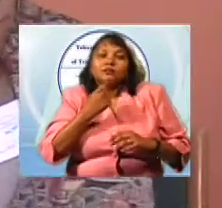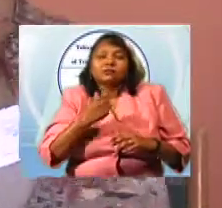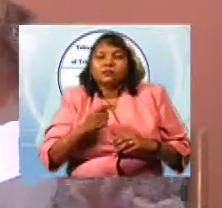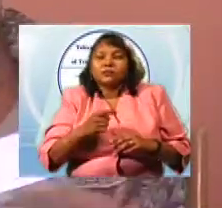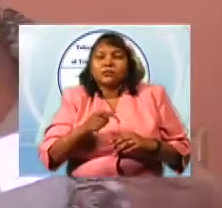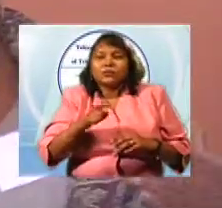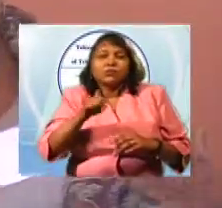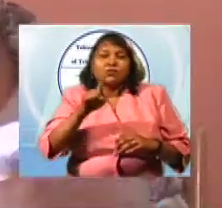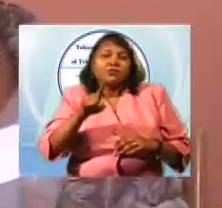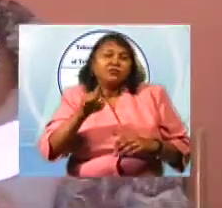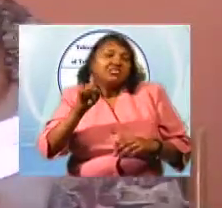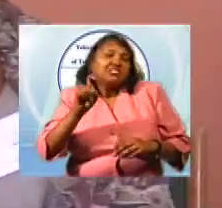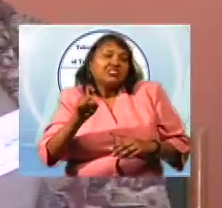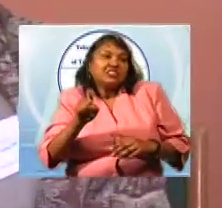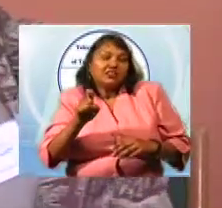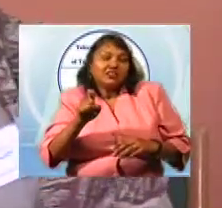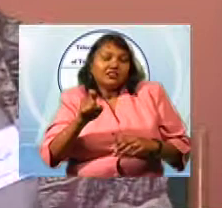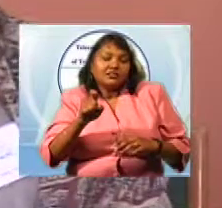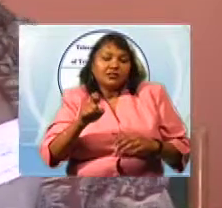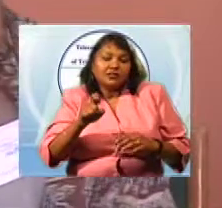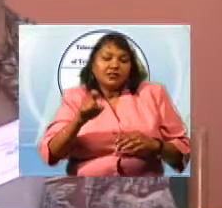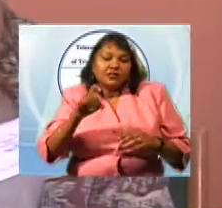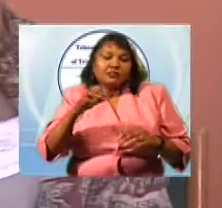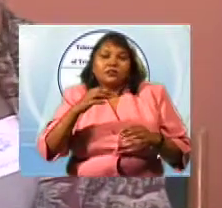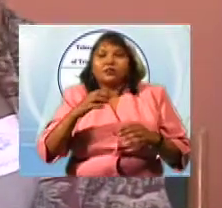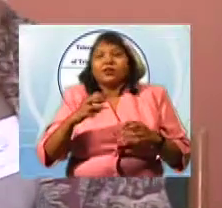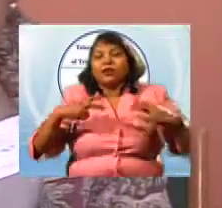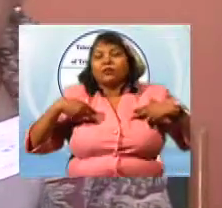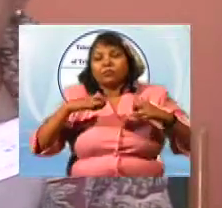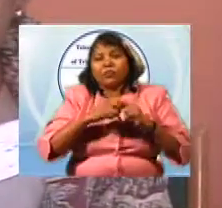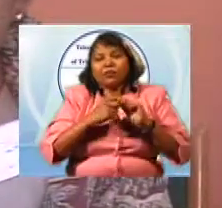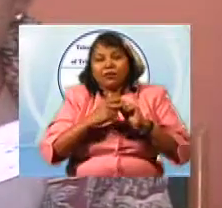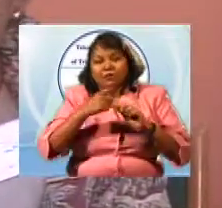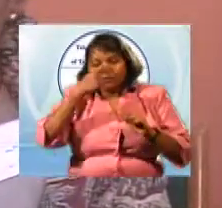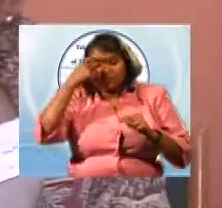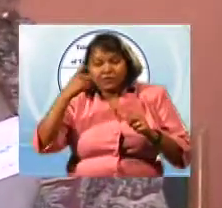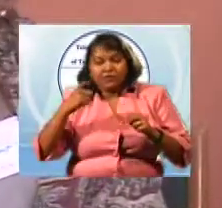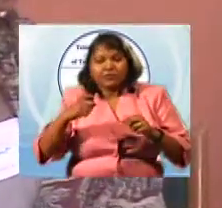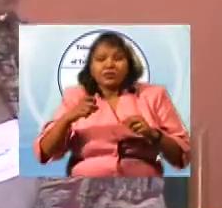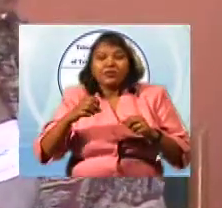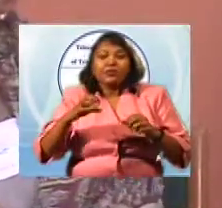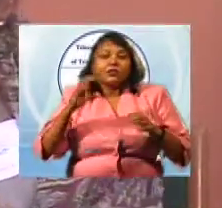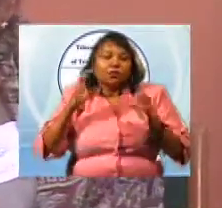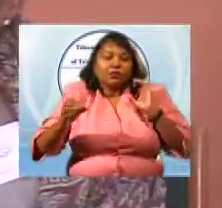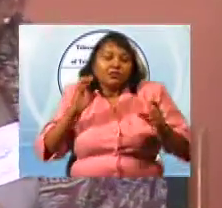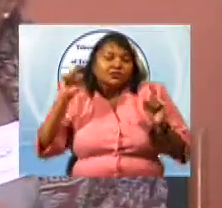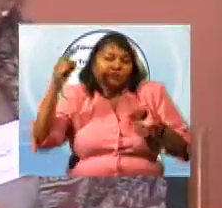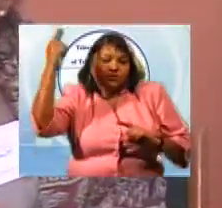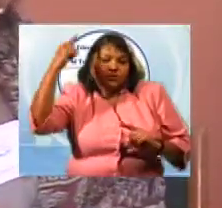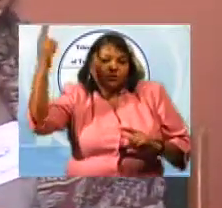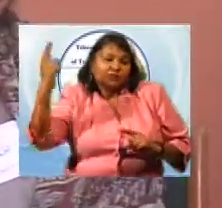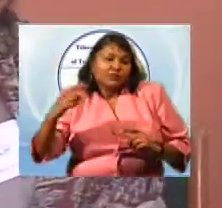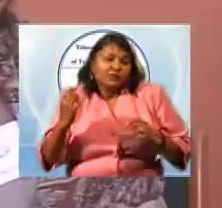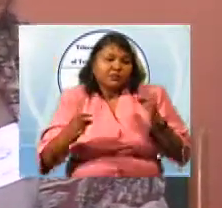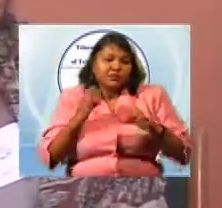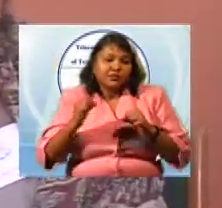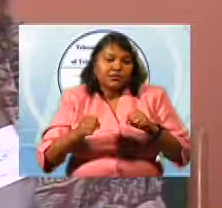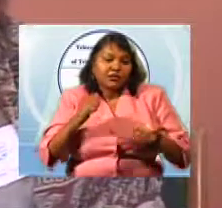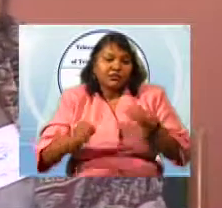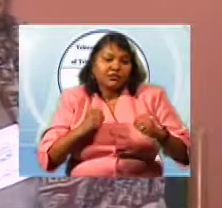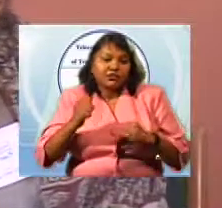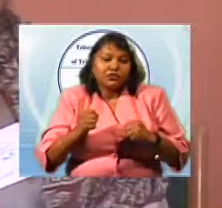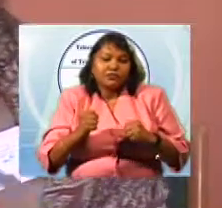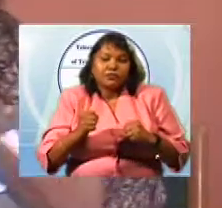you are to face the challenge of competition, because that is a very clear statement of